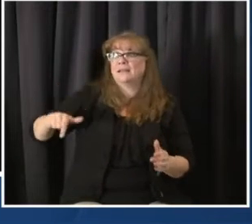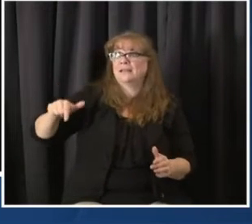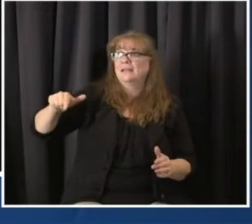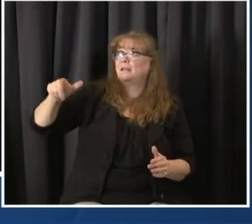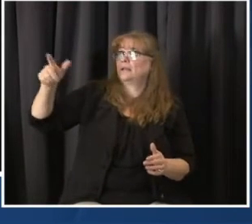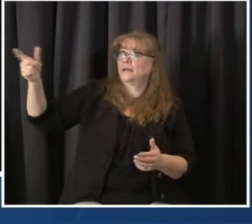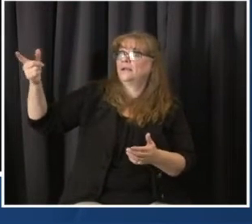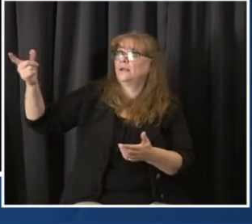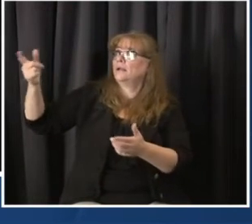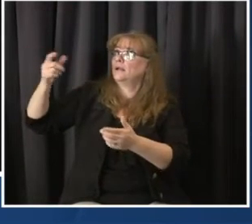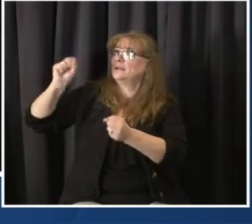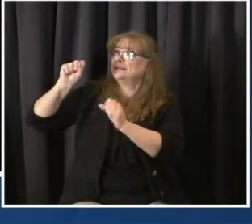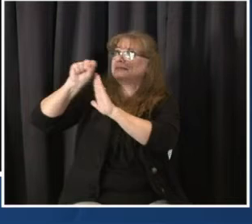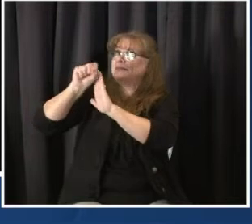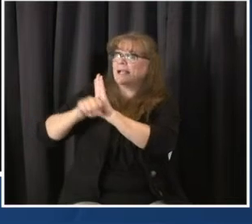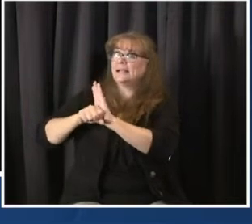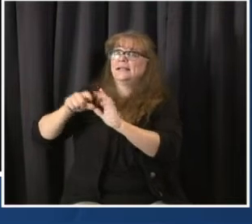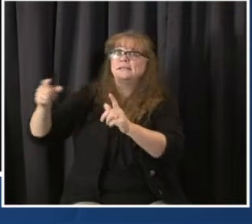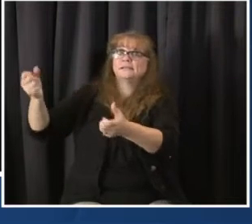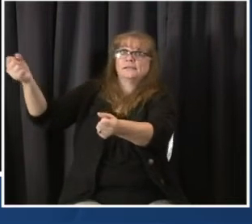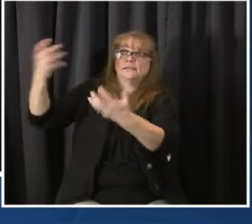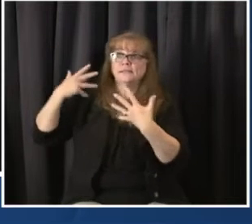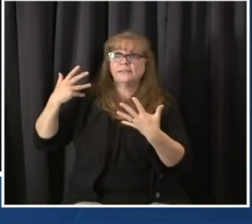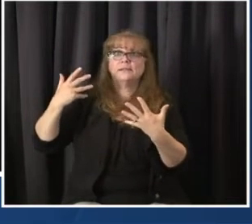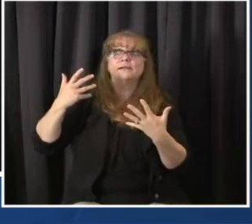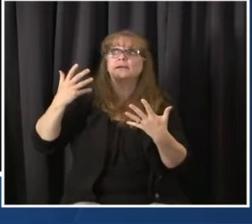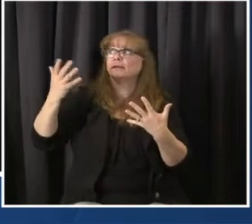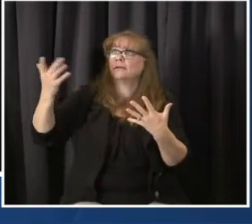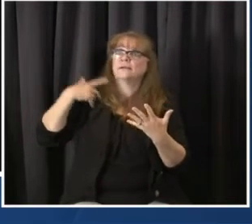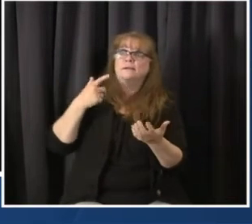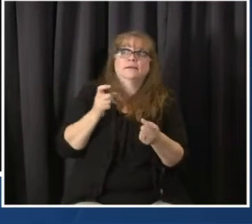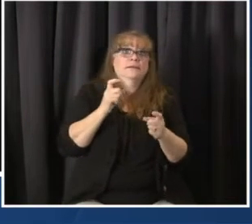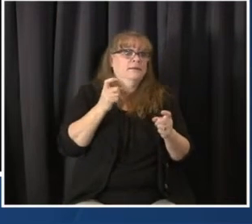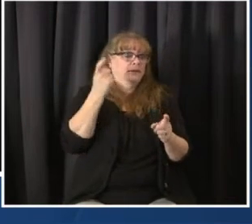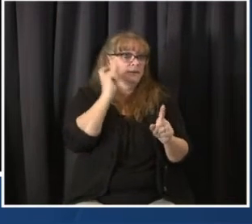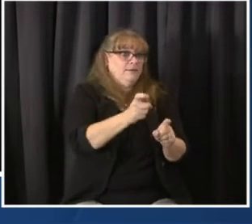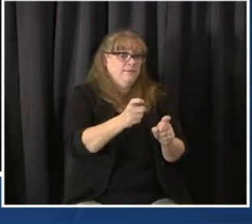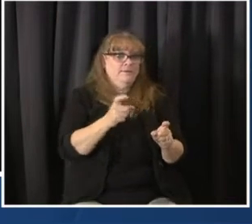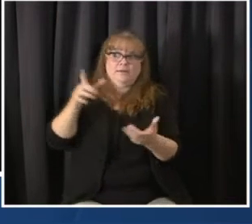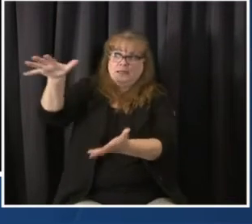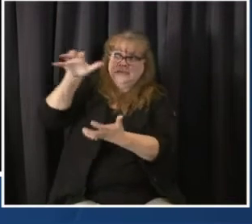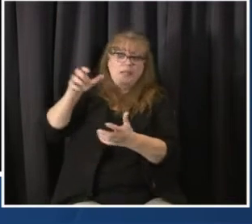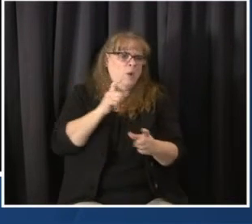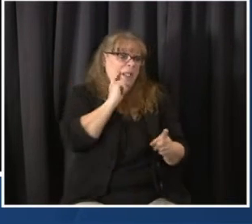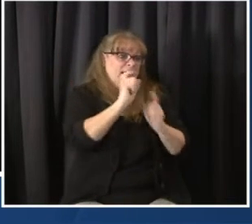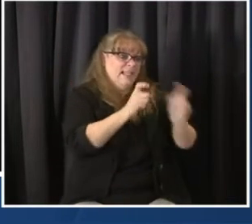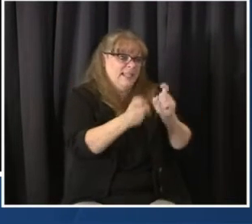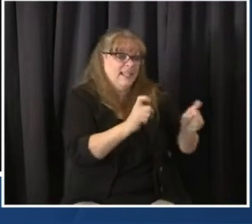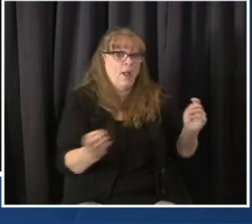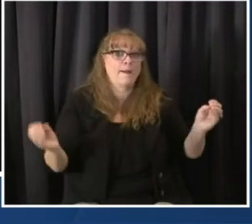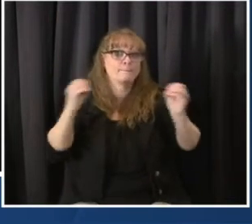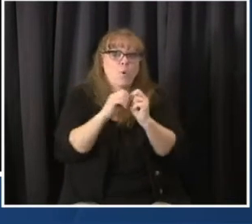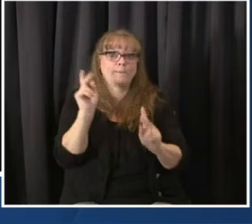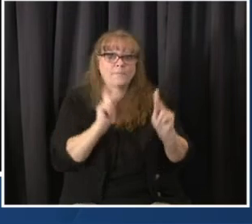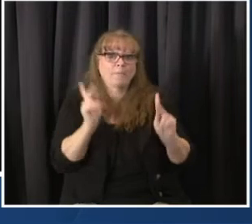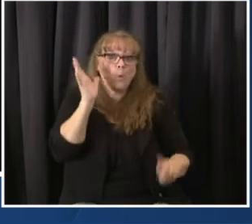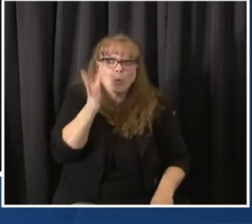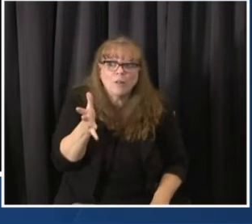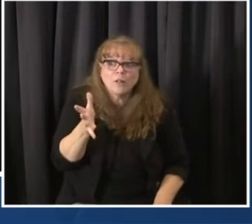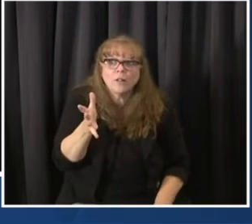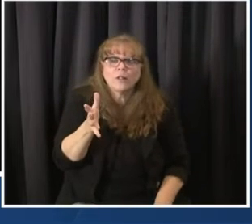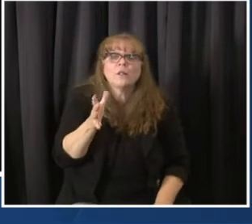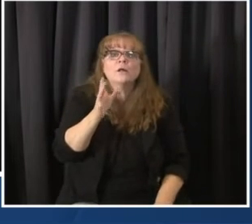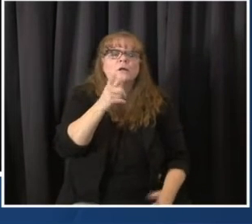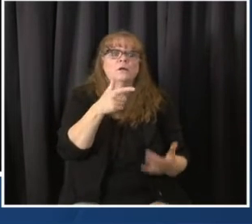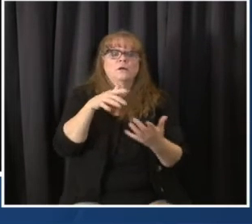vaccine. But the trade off is we don't have that guaranteed supply when they come due for their second vaccine. So that means that some people might not be able to get their